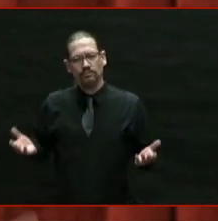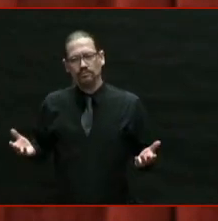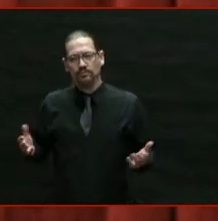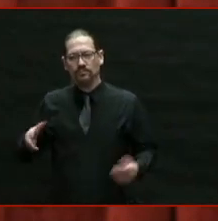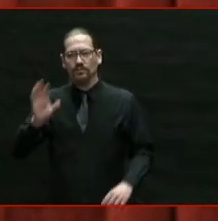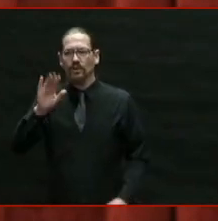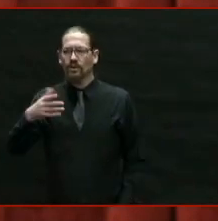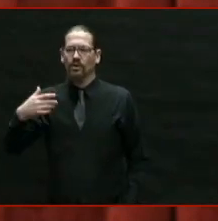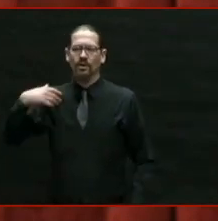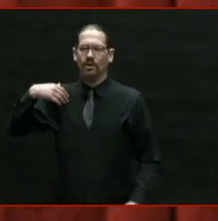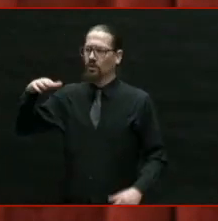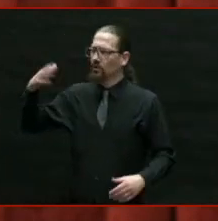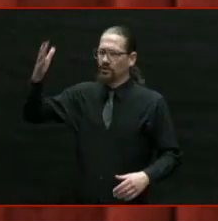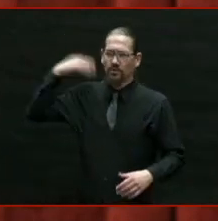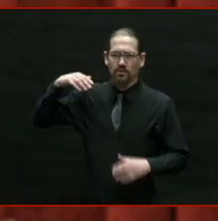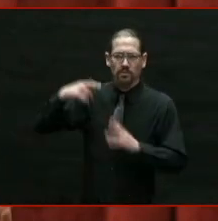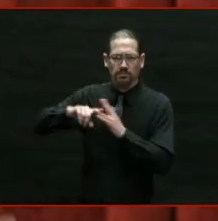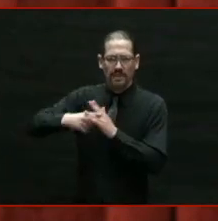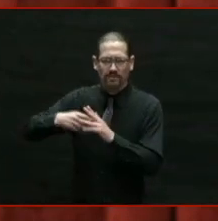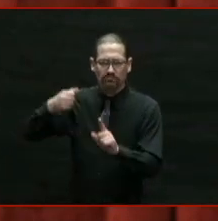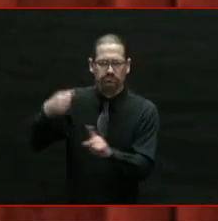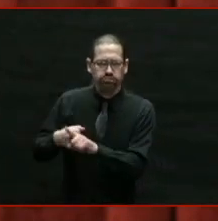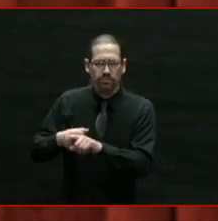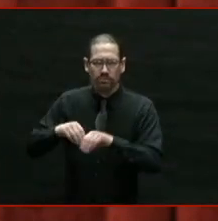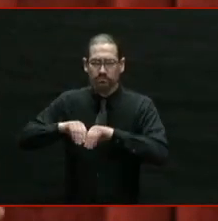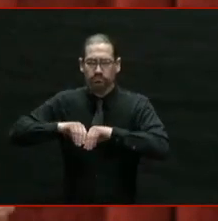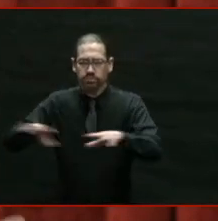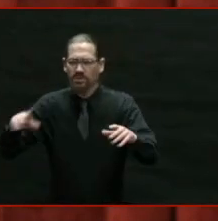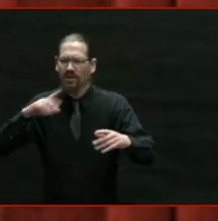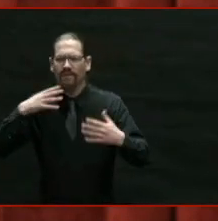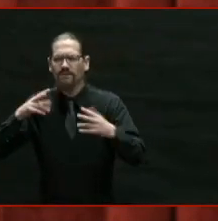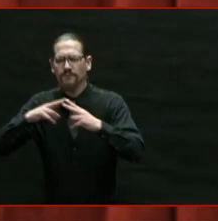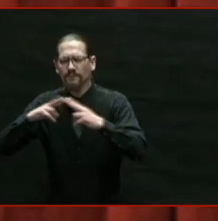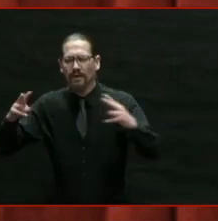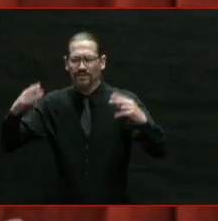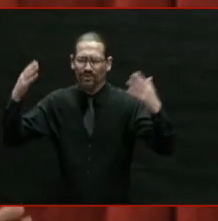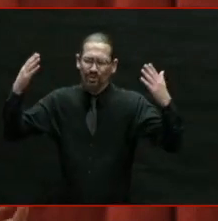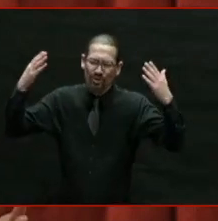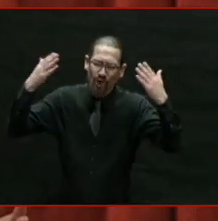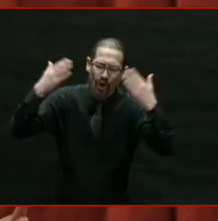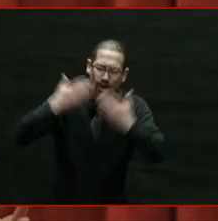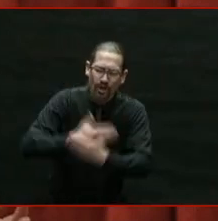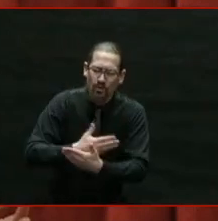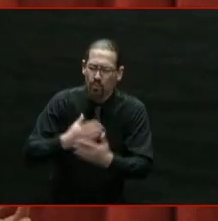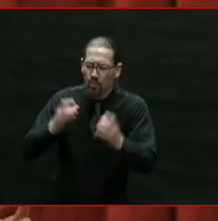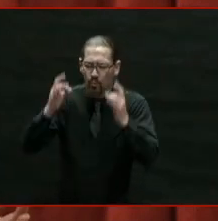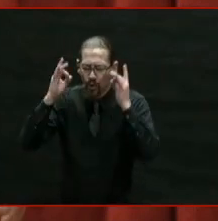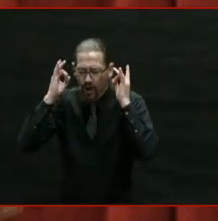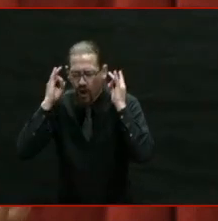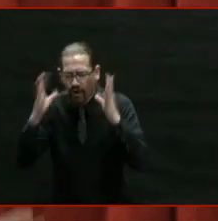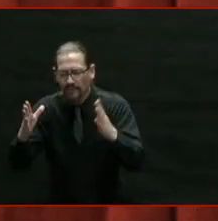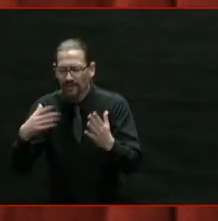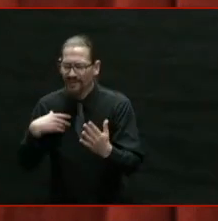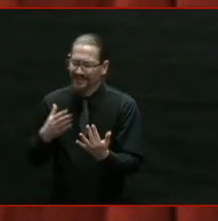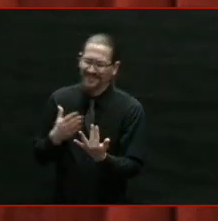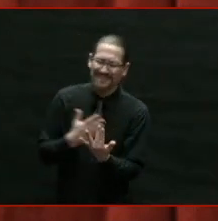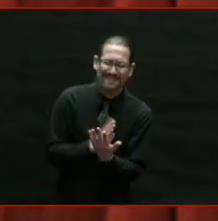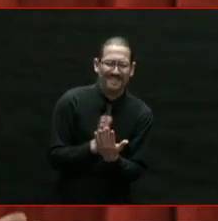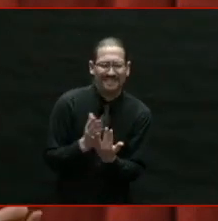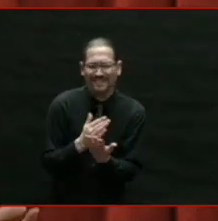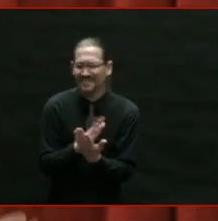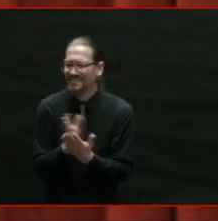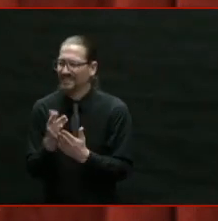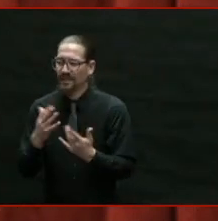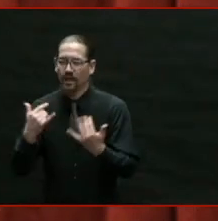scariest days into a brighter, more prosperous, more equitable